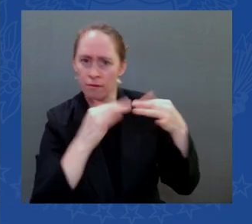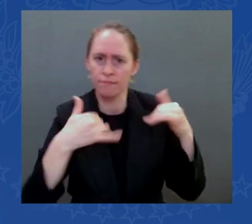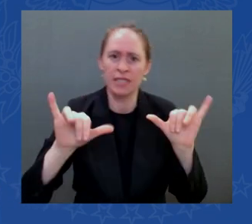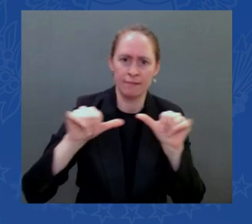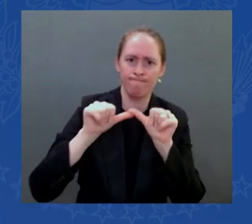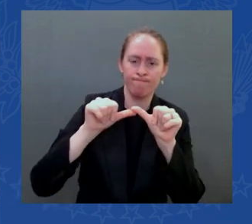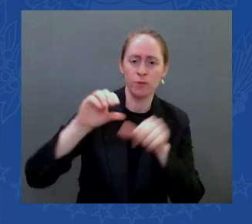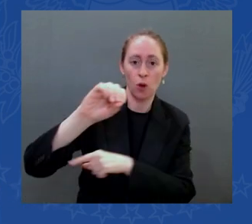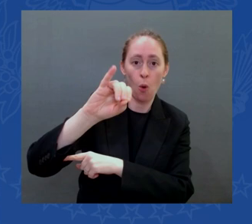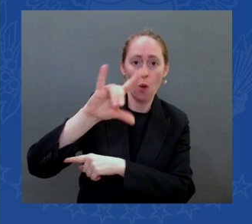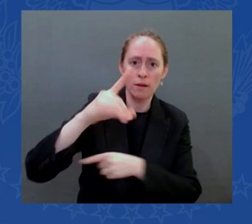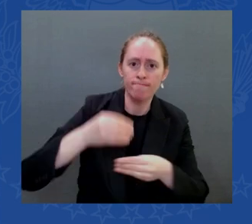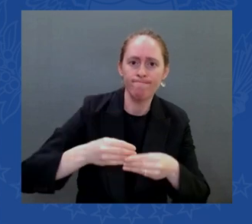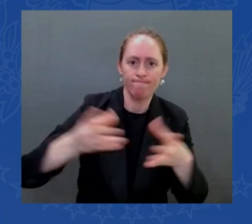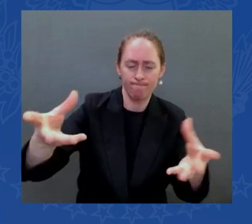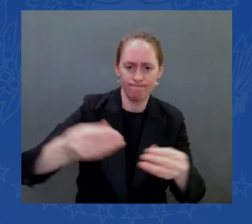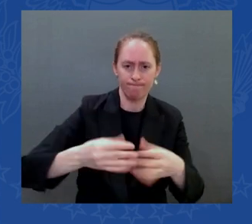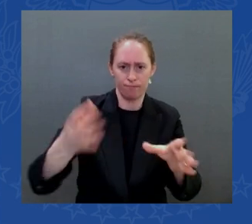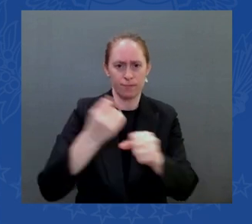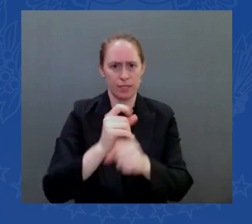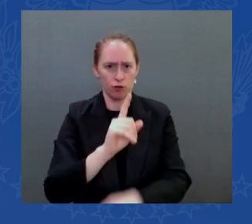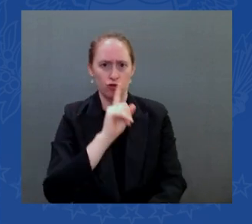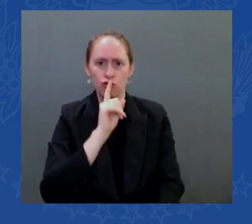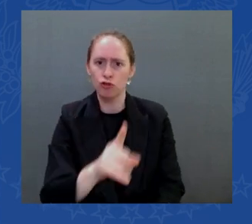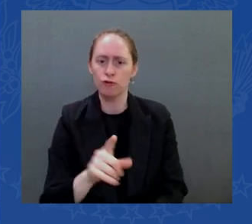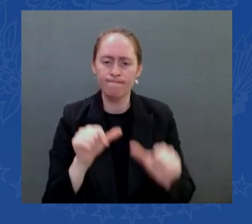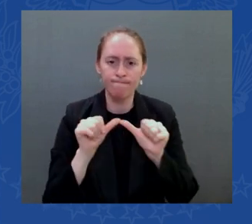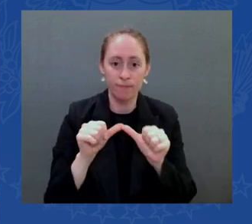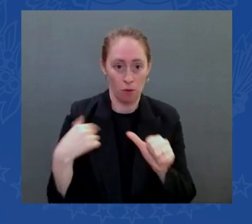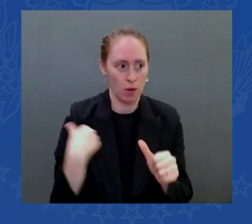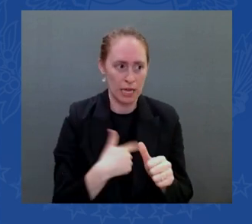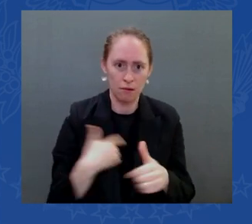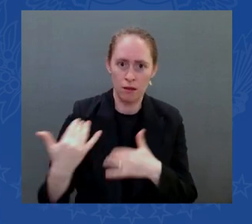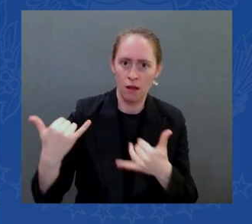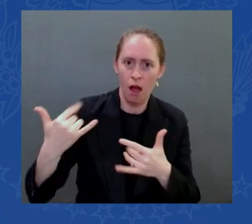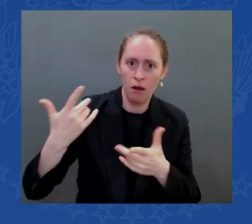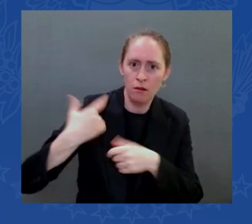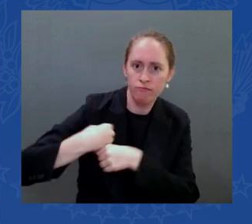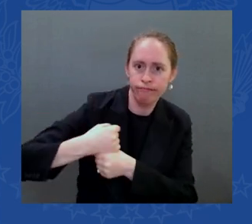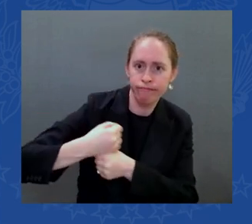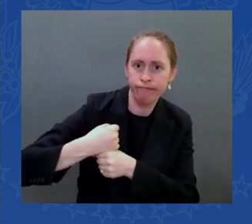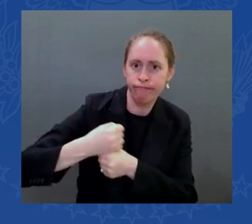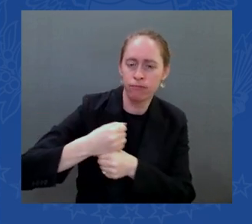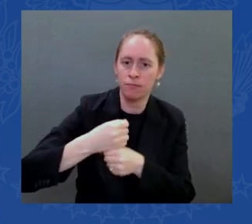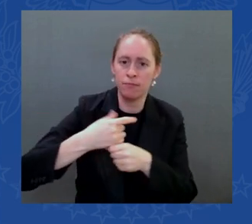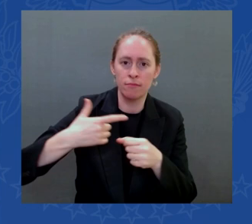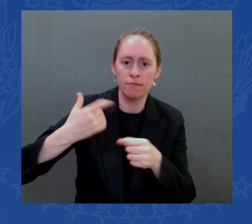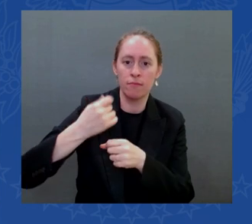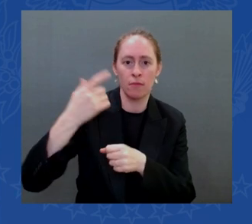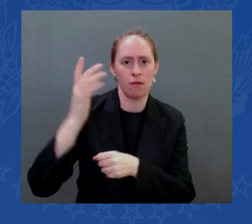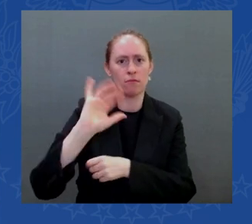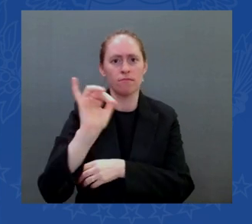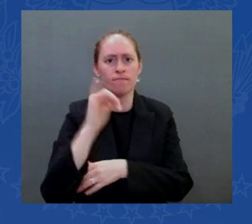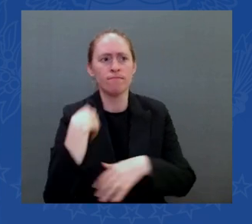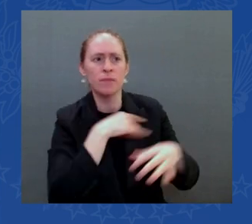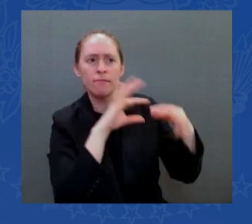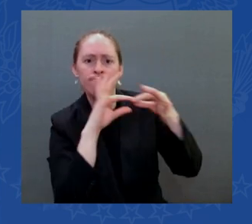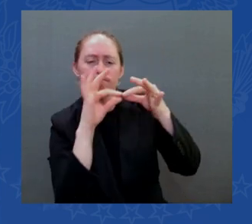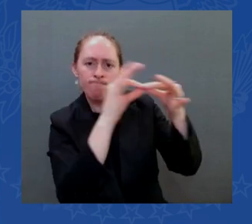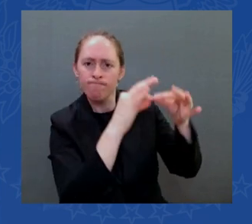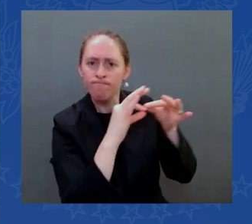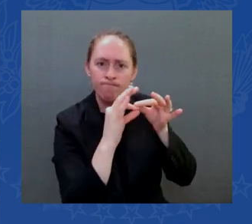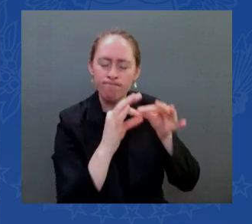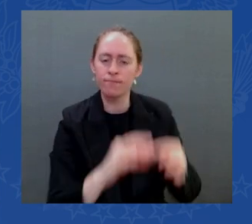this release with our partners allies around the world shortly after i made the announcement another 30 countries agreed